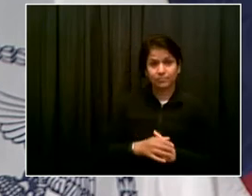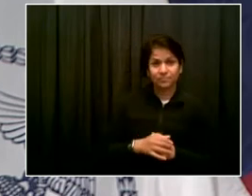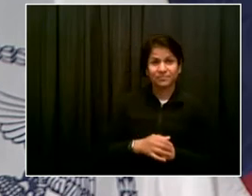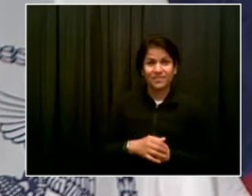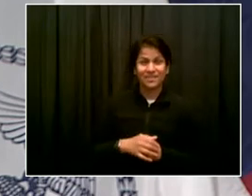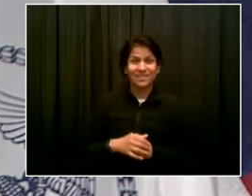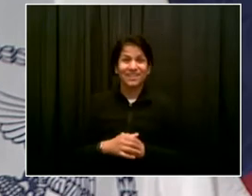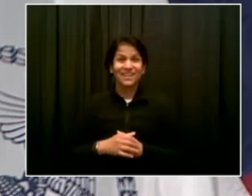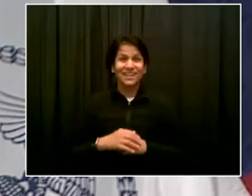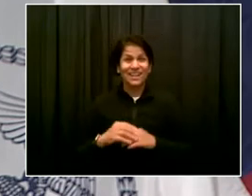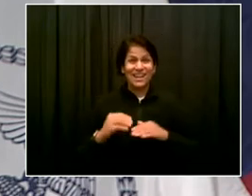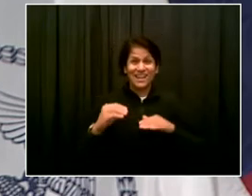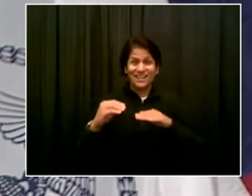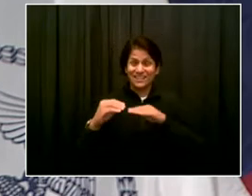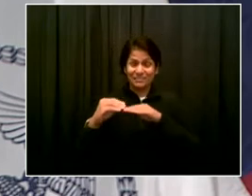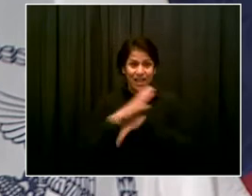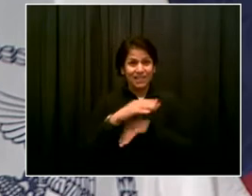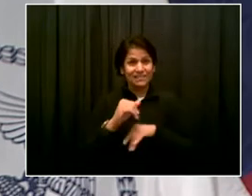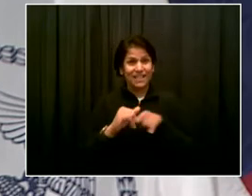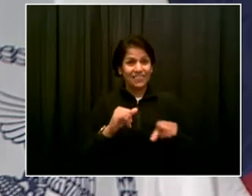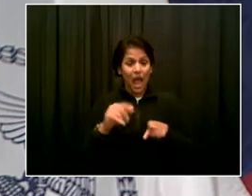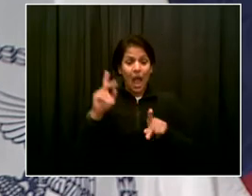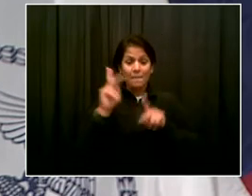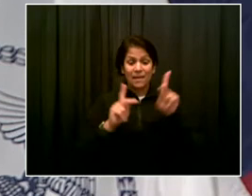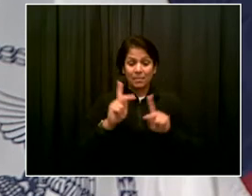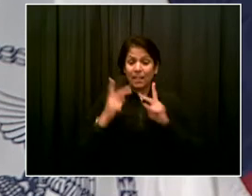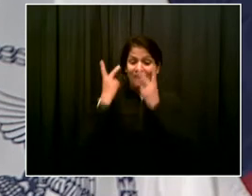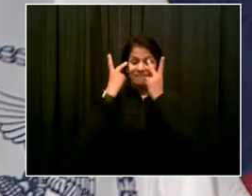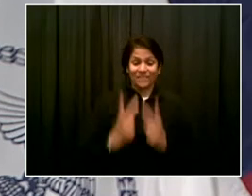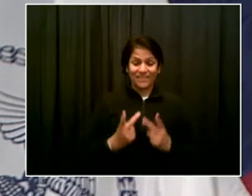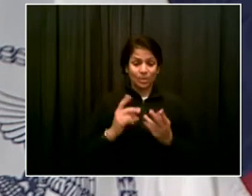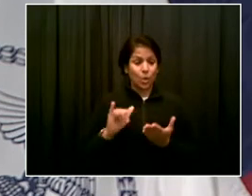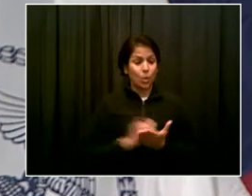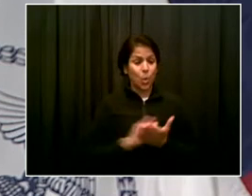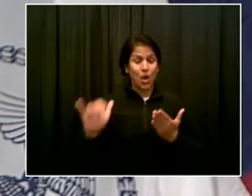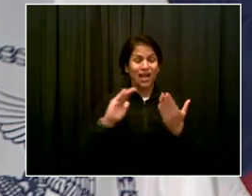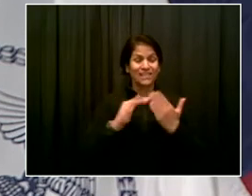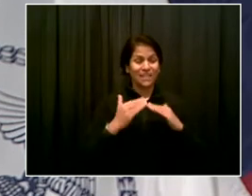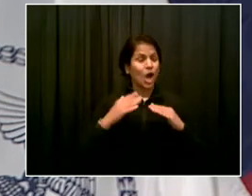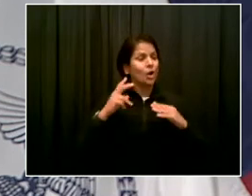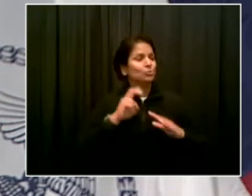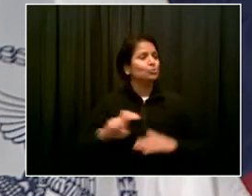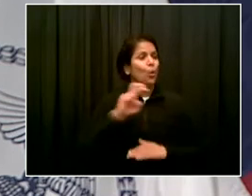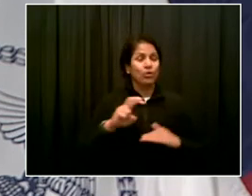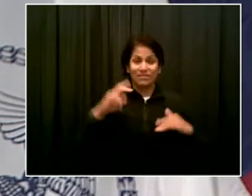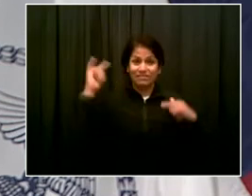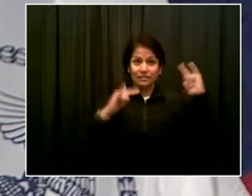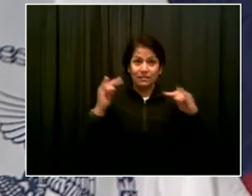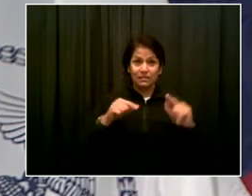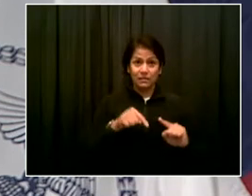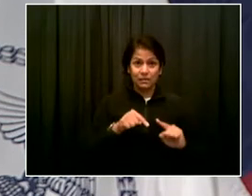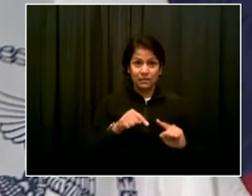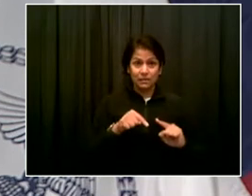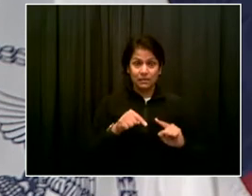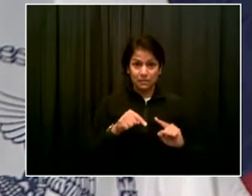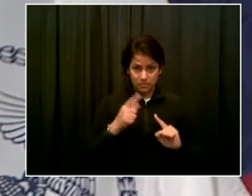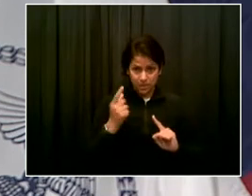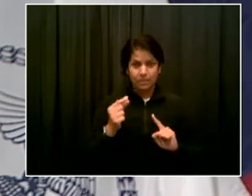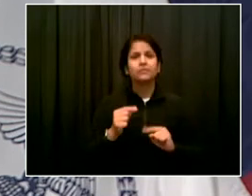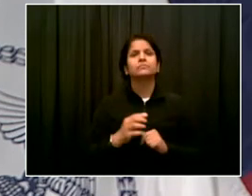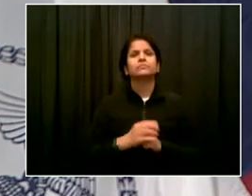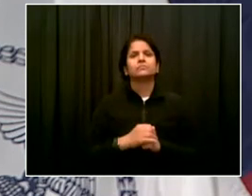that the recovery is moving intensely. Uh, you see it all over the city. Uh,